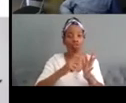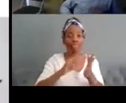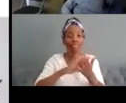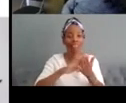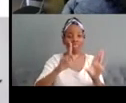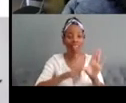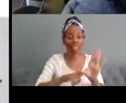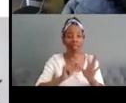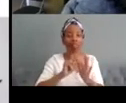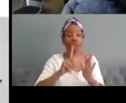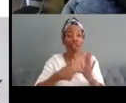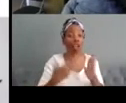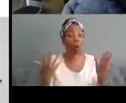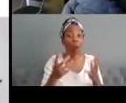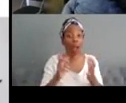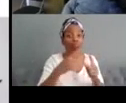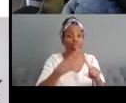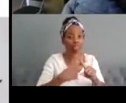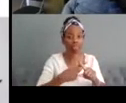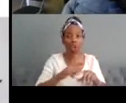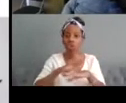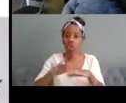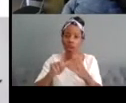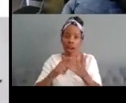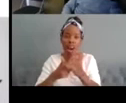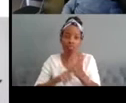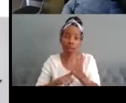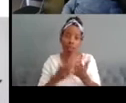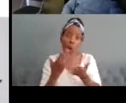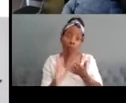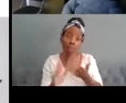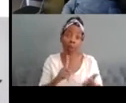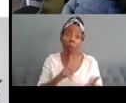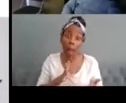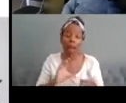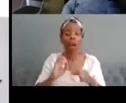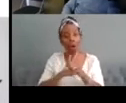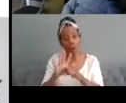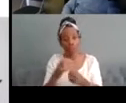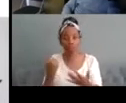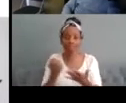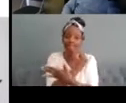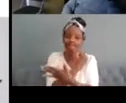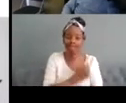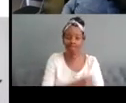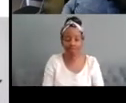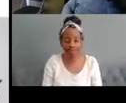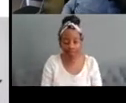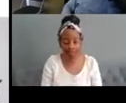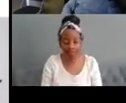uh but not irl as because obviously covered um um um and